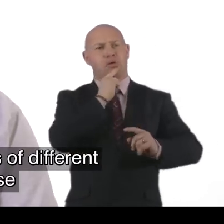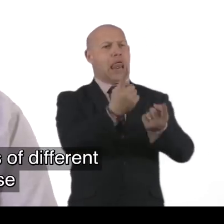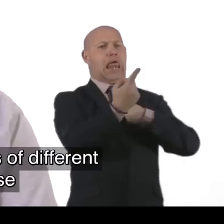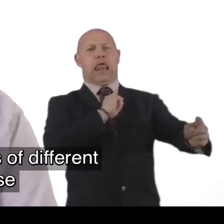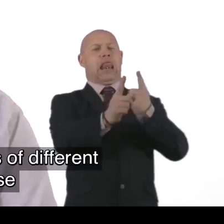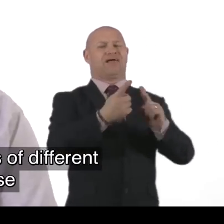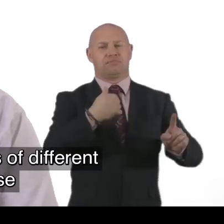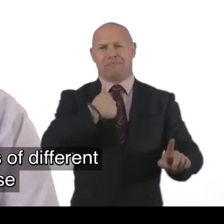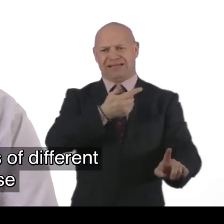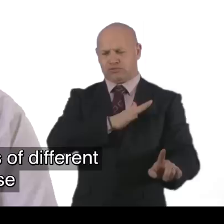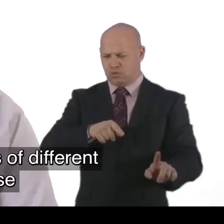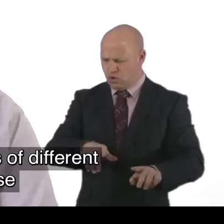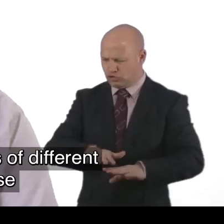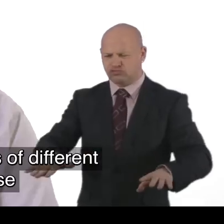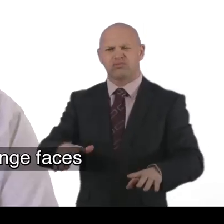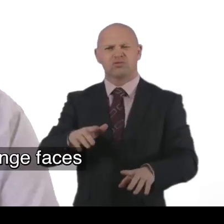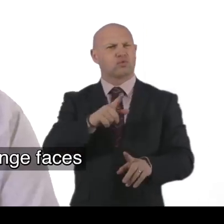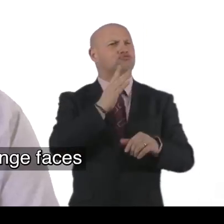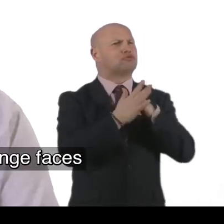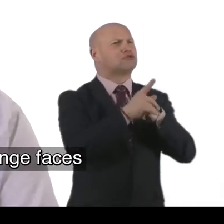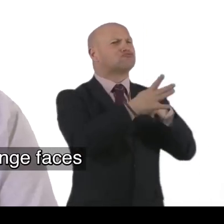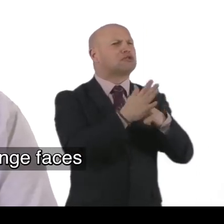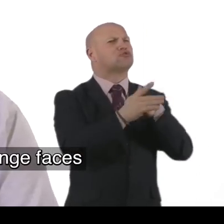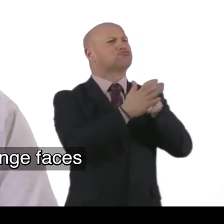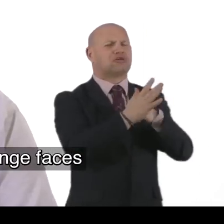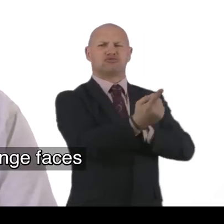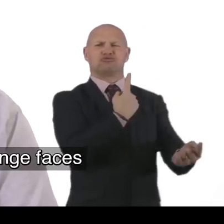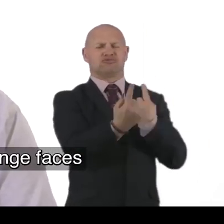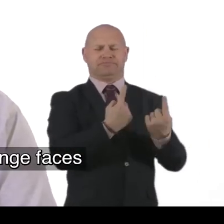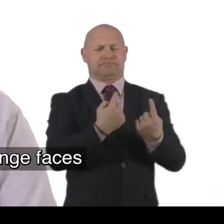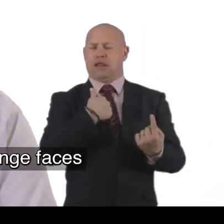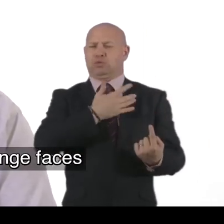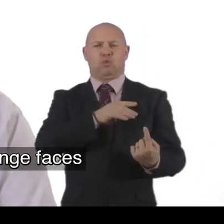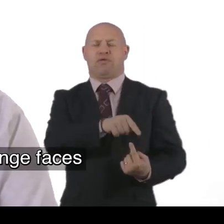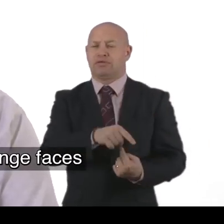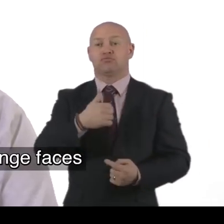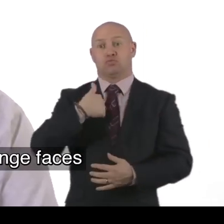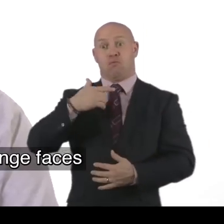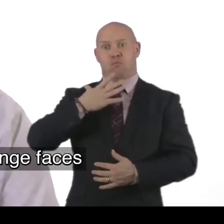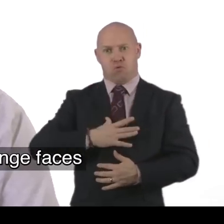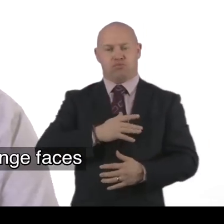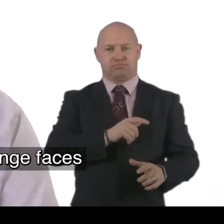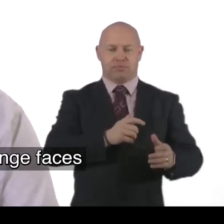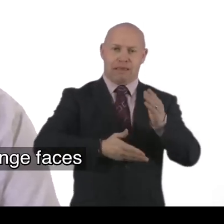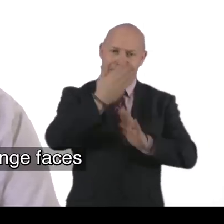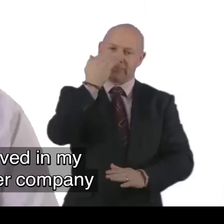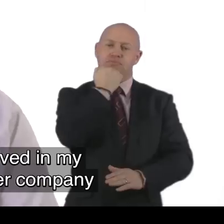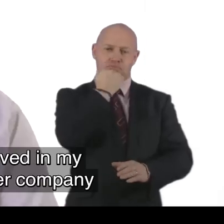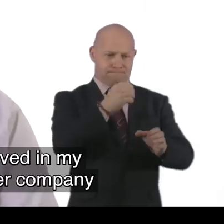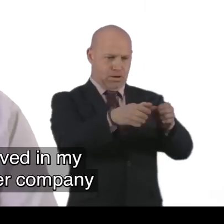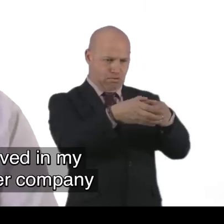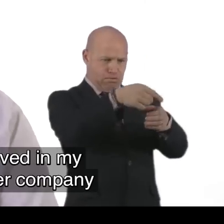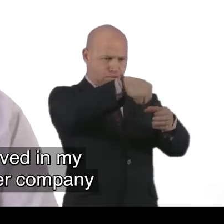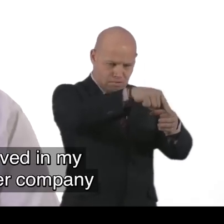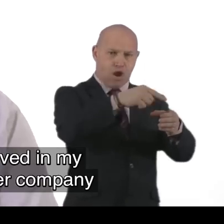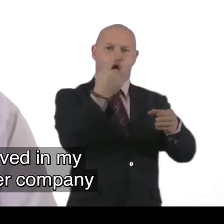people. Coming in and out of my house. I didn't want the children. Getting used to strange faces. Being about all the time. Uh. So. I wanted.